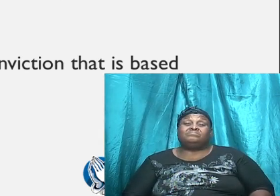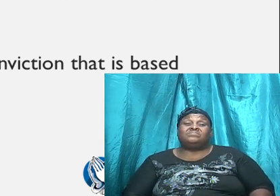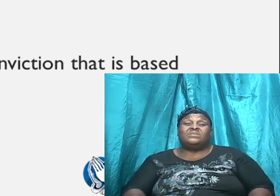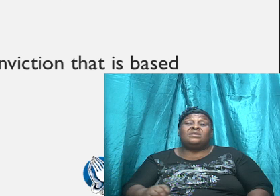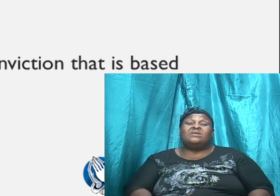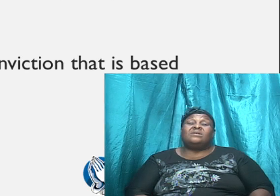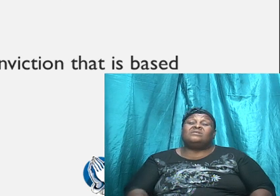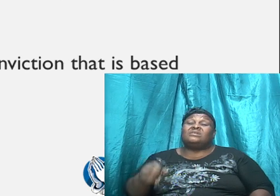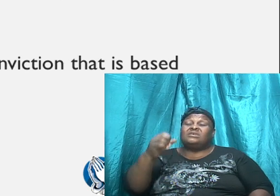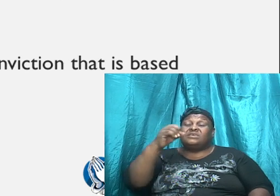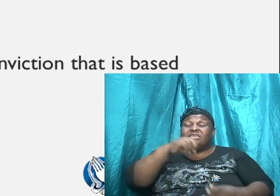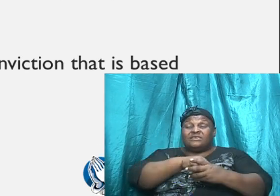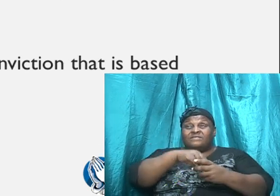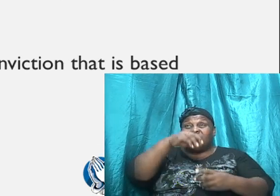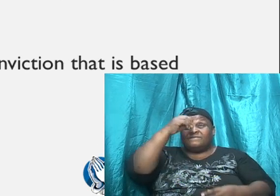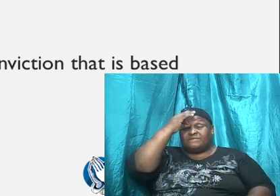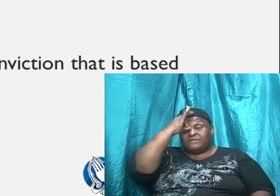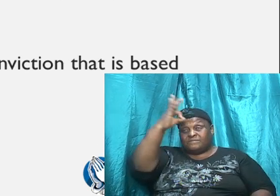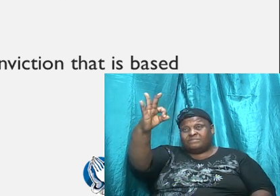in the future,